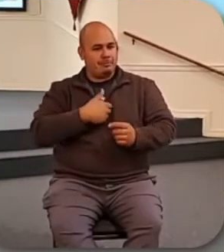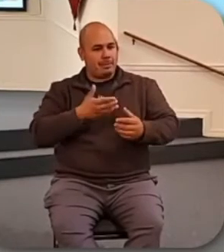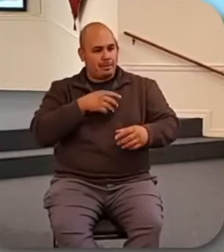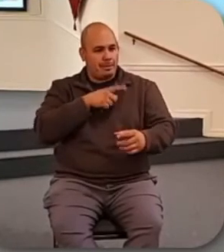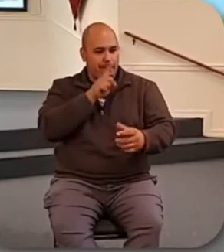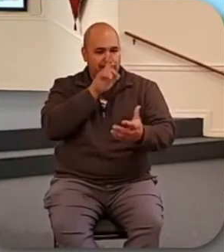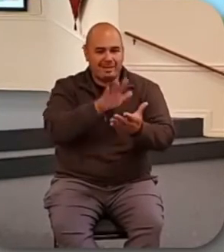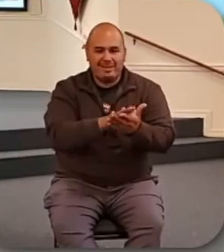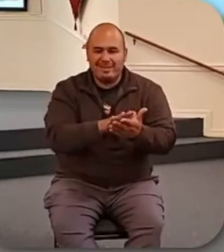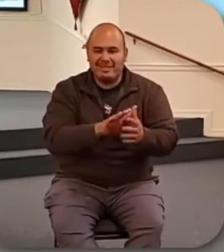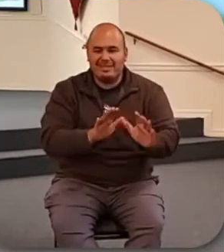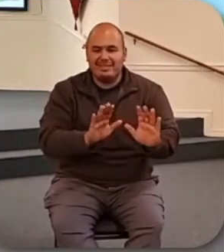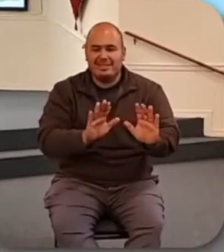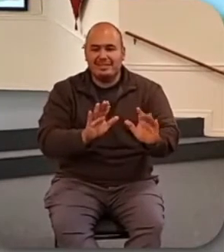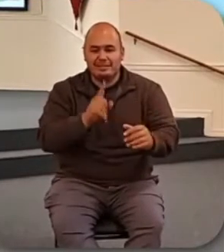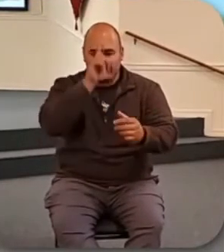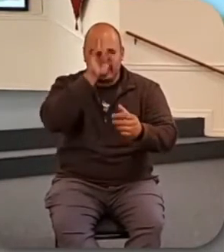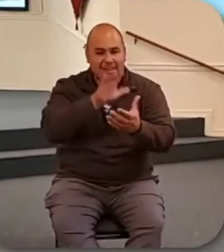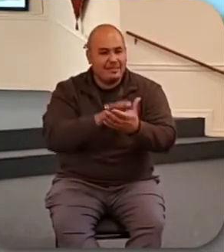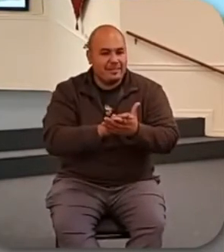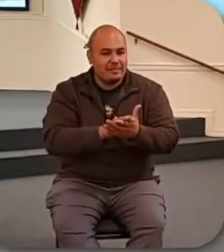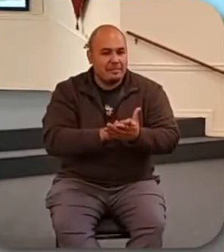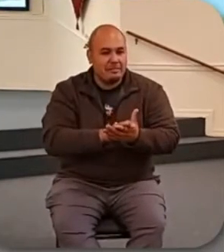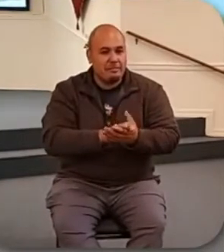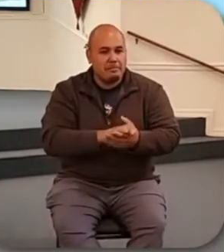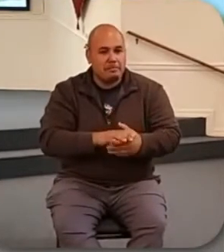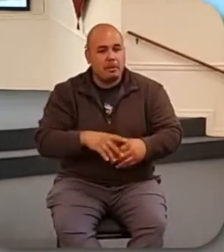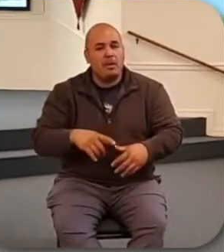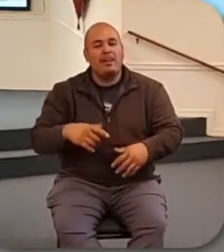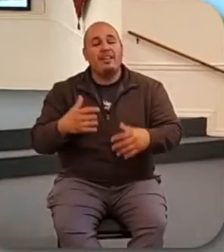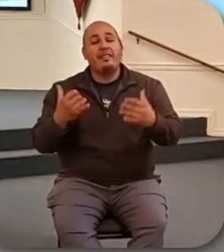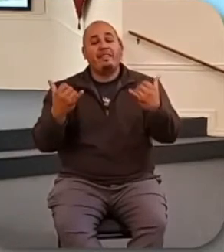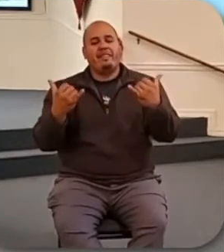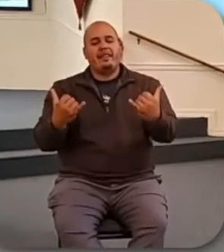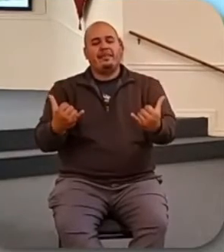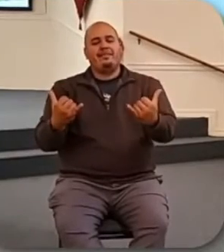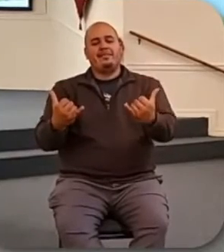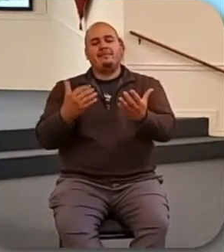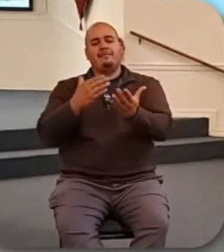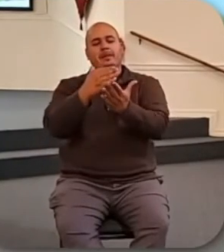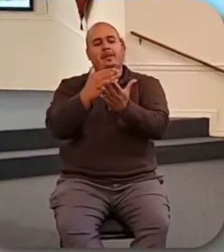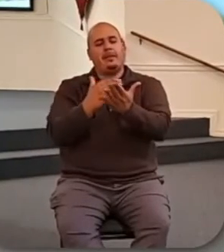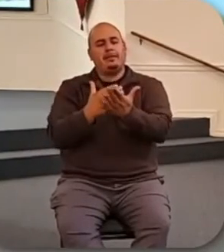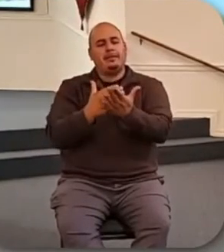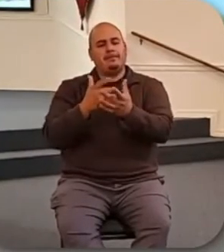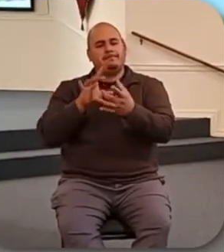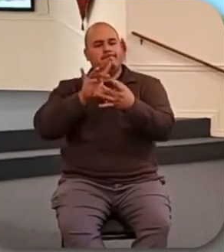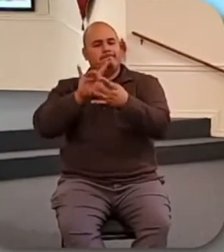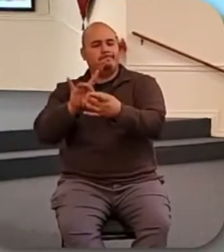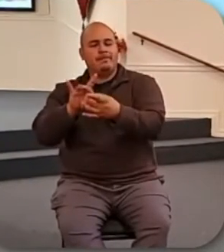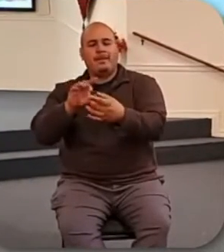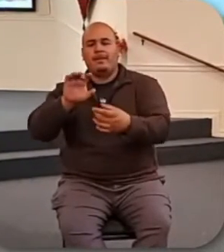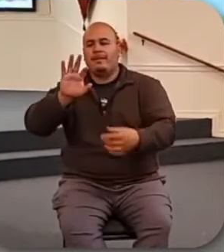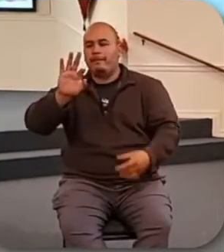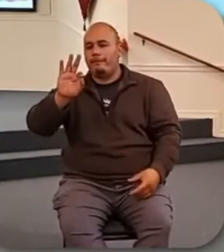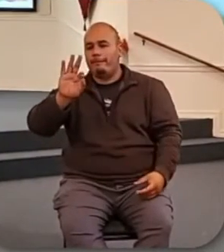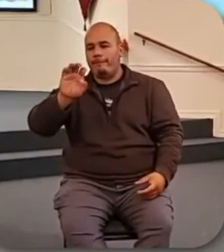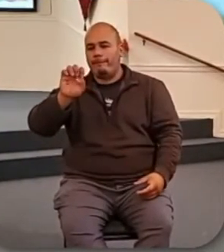This lesson series is about fear, what it means to fear God,